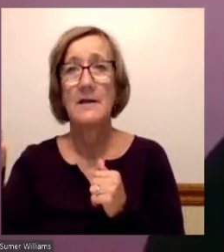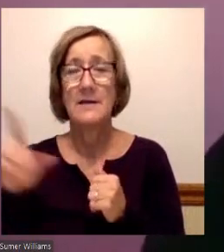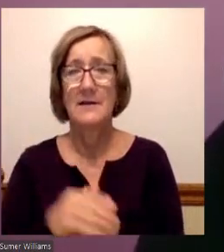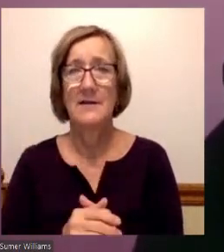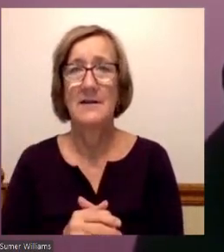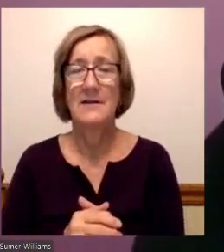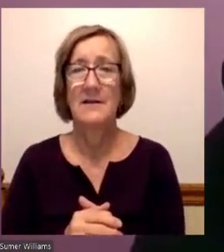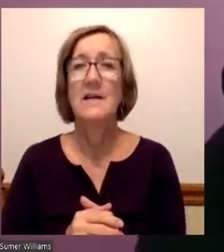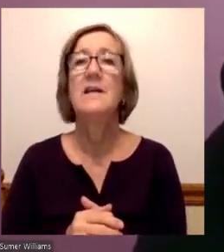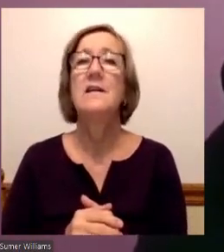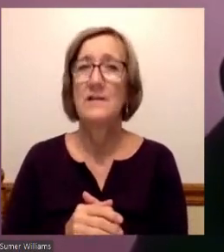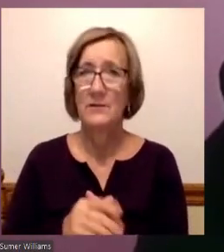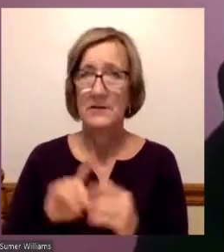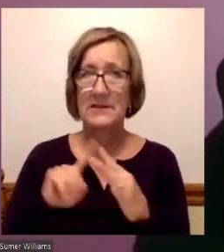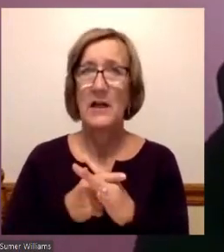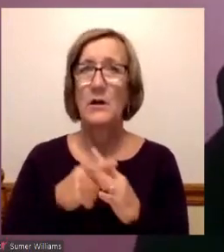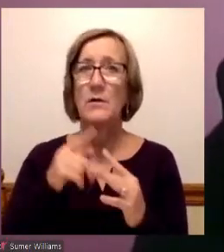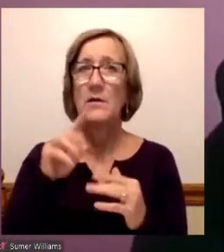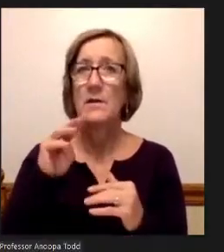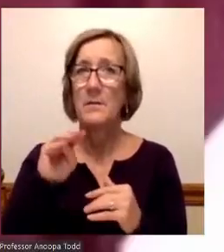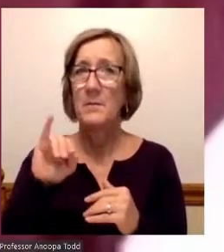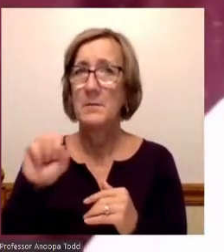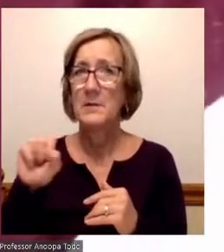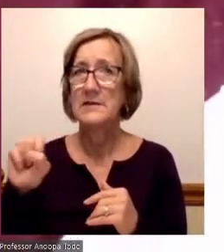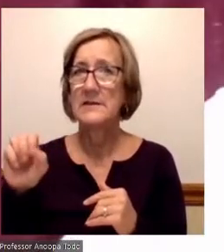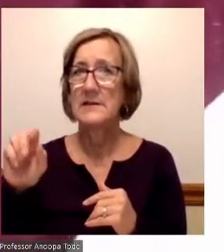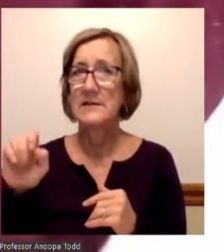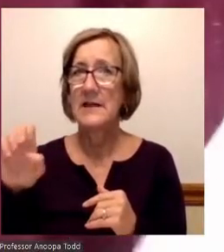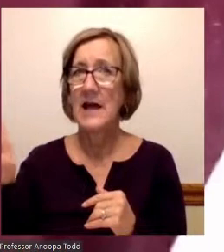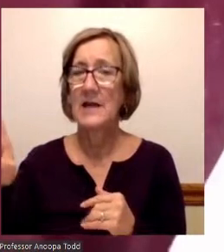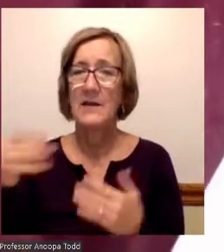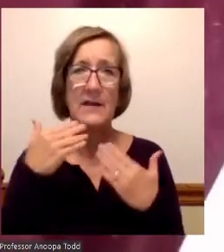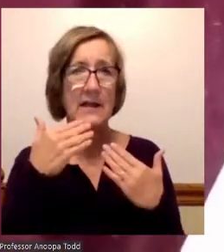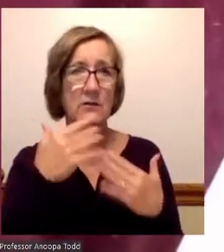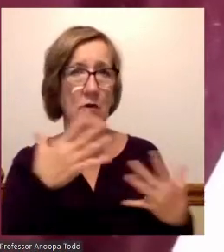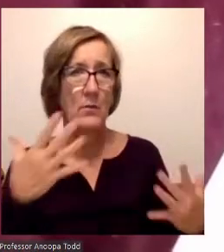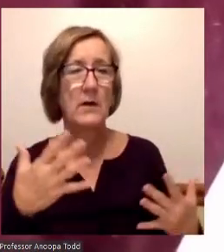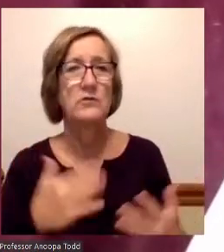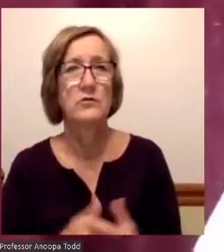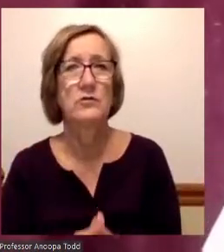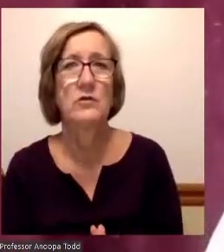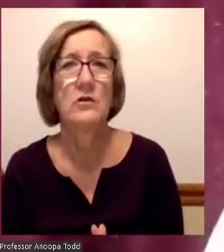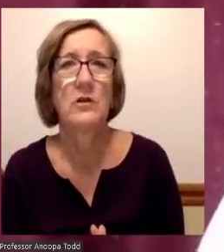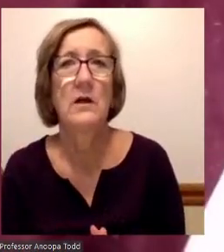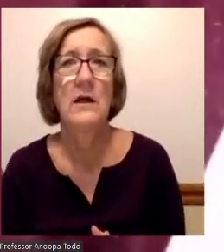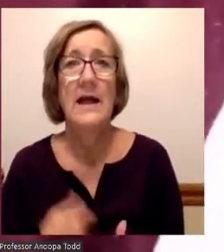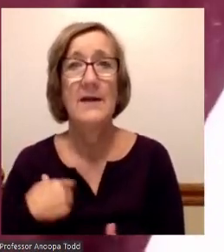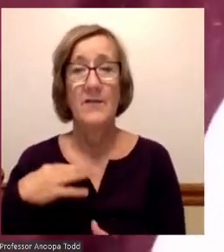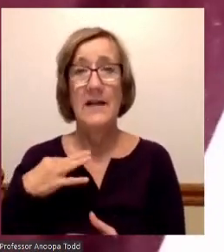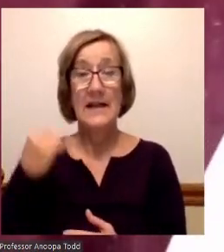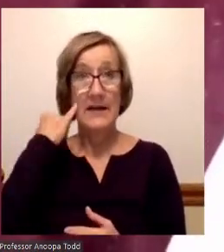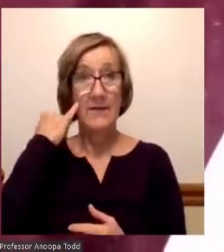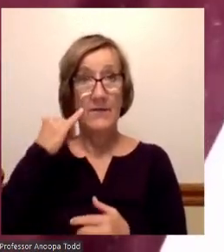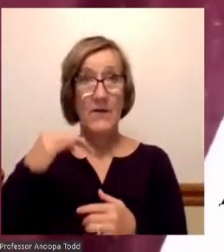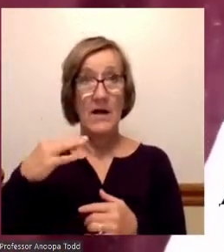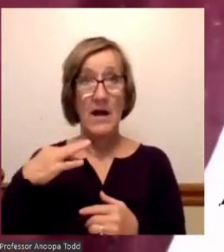Yes, we'll begin with Ms. Todd. Okay, thank you, Summer. If elected as a member of my Community College Board of Trustees,